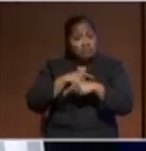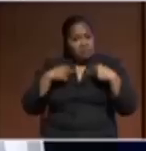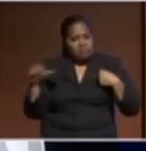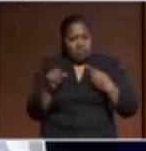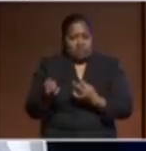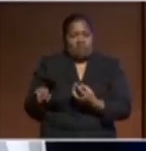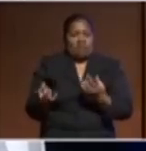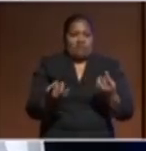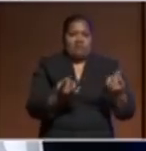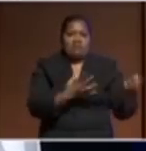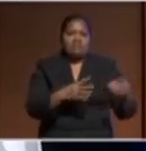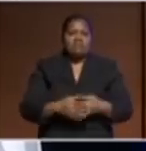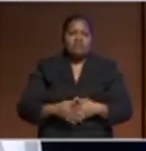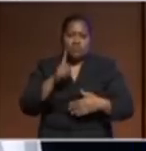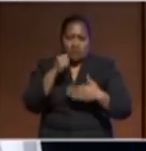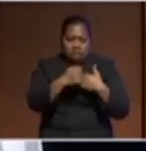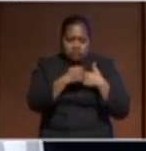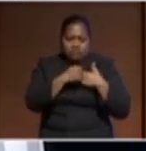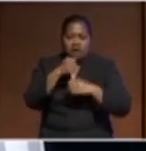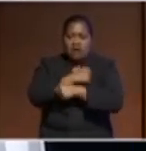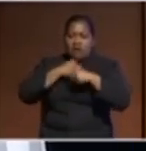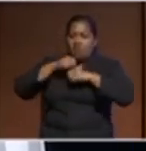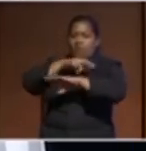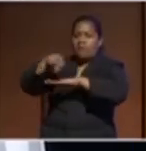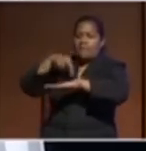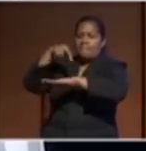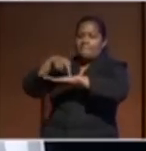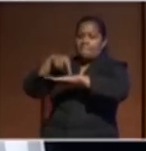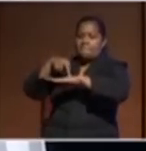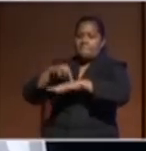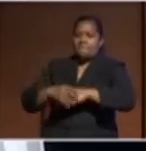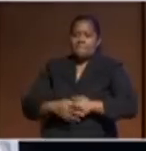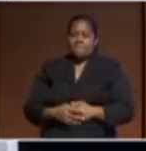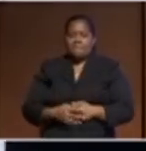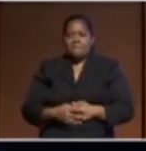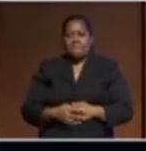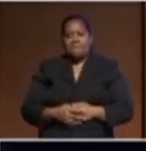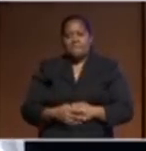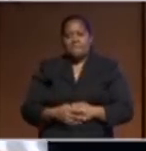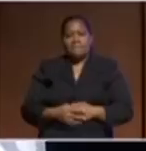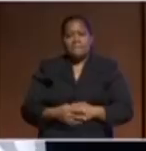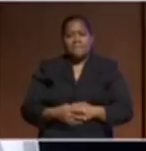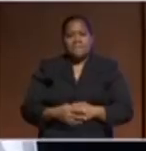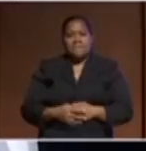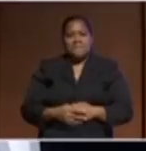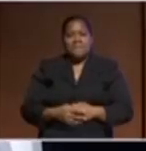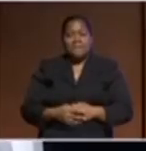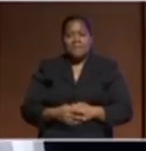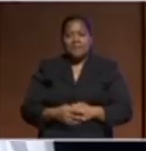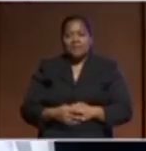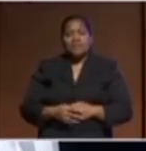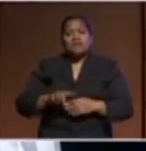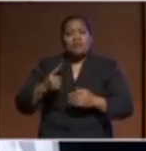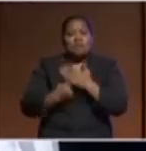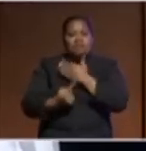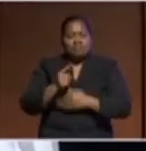you say that regionalism is not something that happens and then we stop but it's a continuity